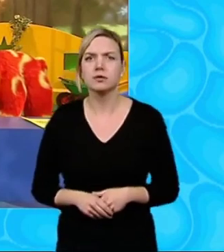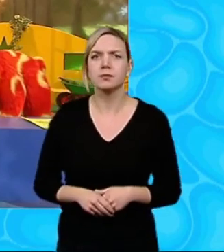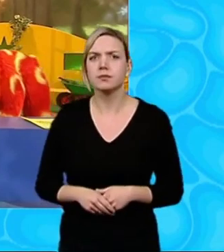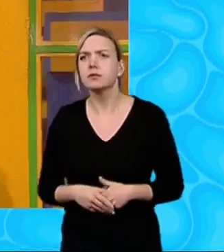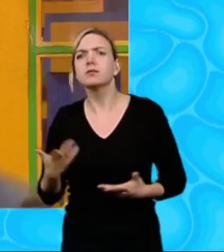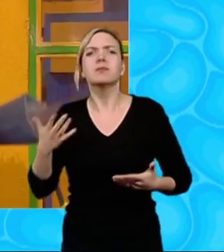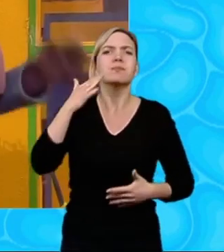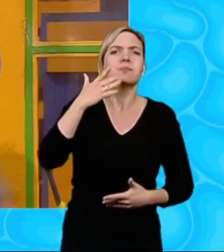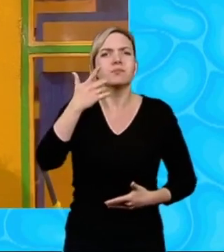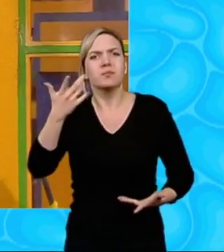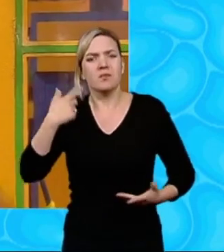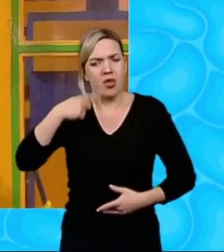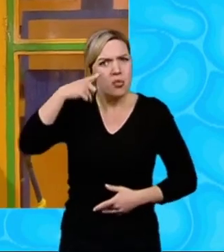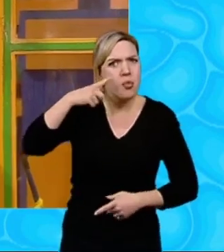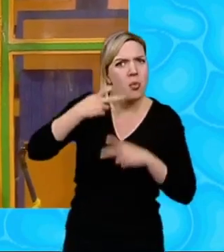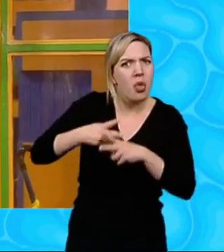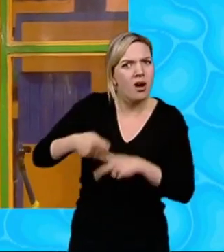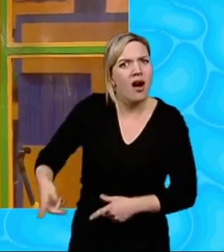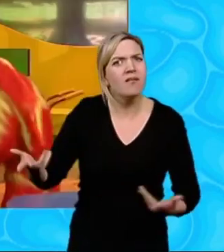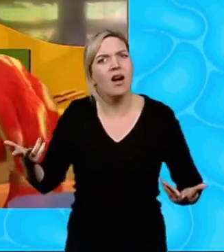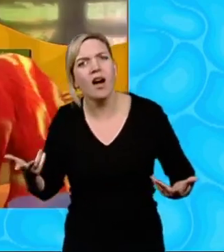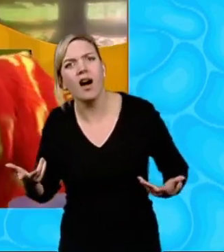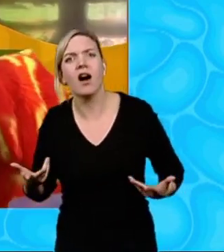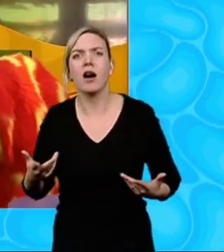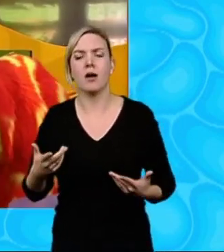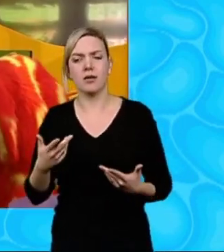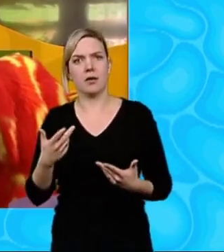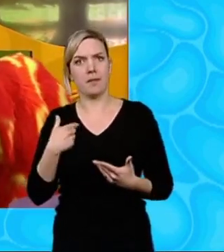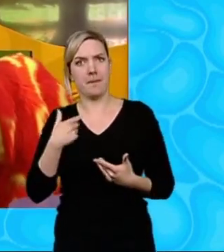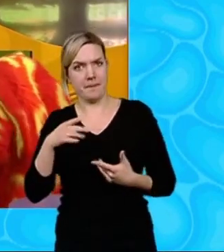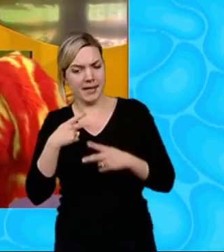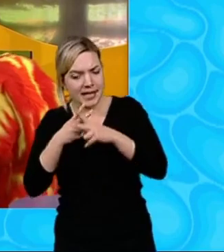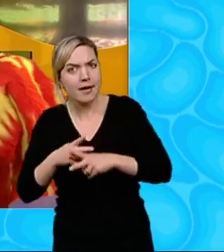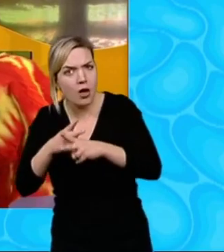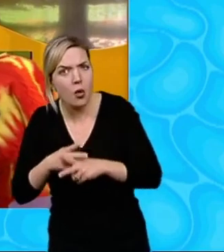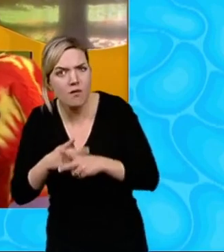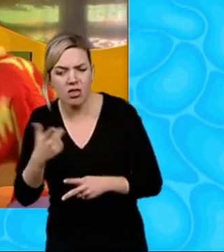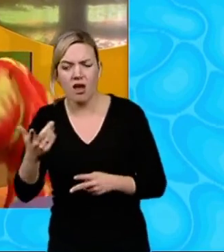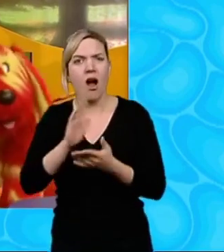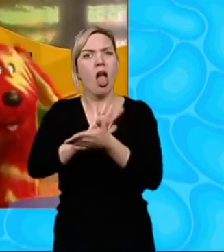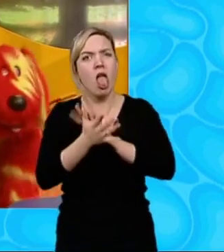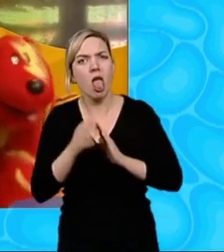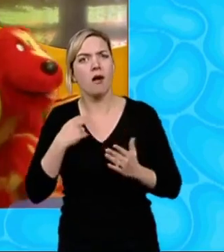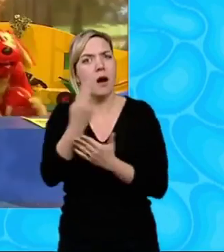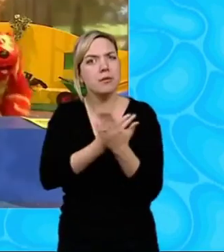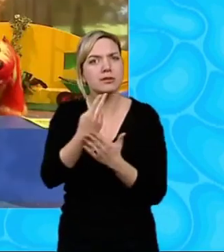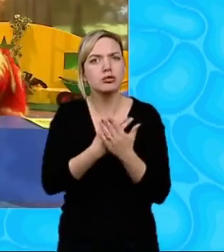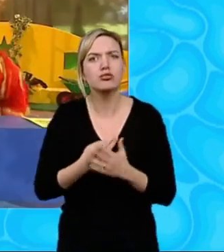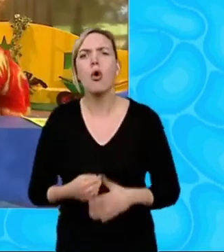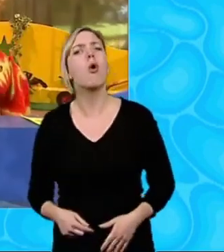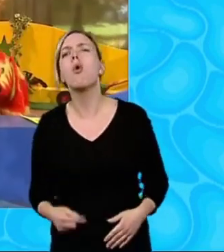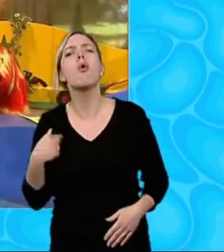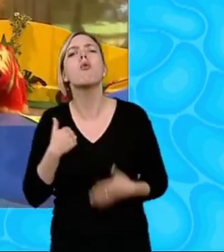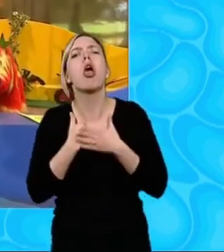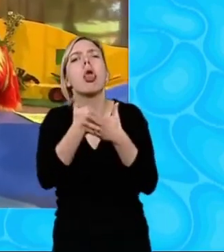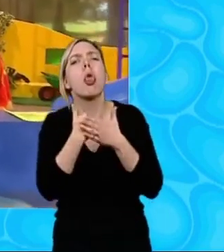my love? I thought you were looking after Doodles and Izzles Well, I was But they kept spoiling my picture Hey, we were only trying